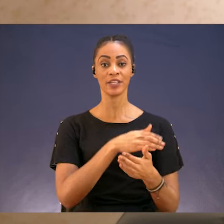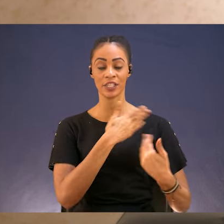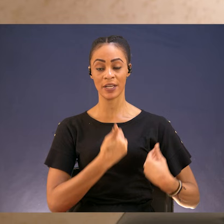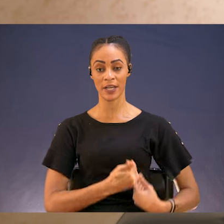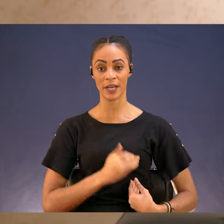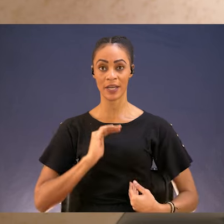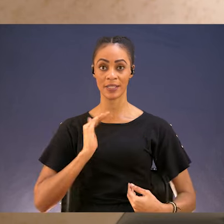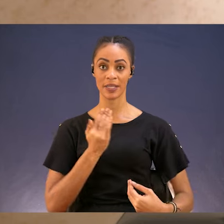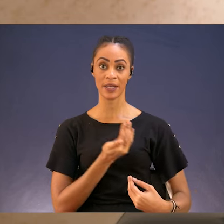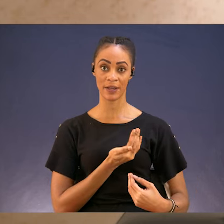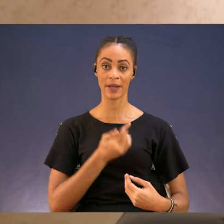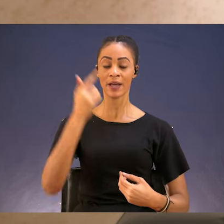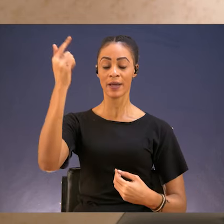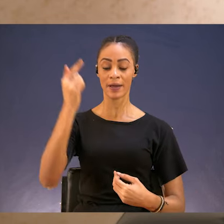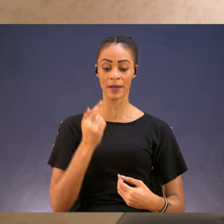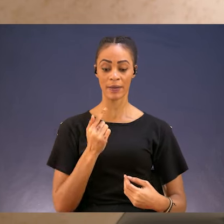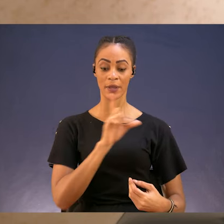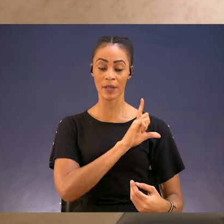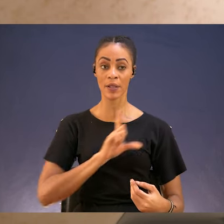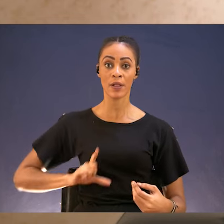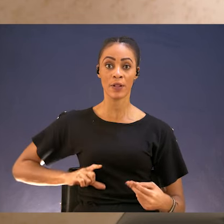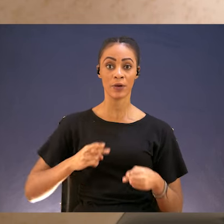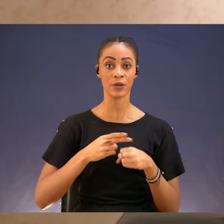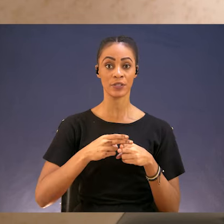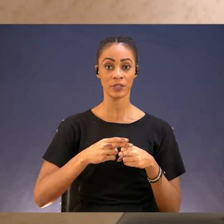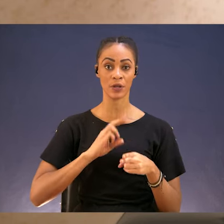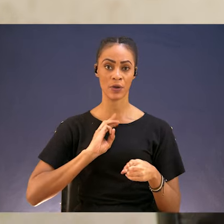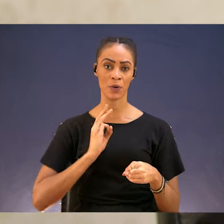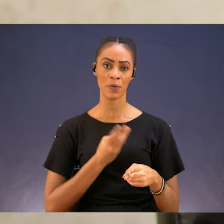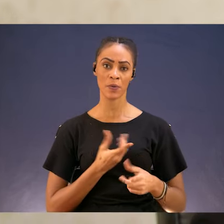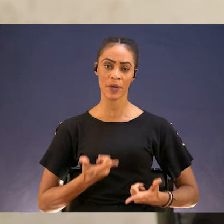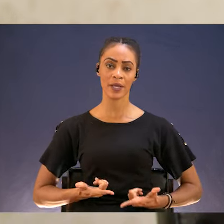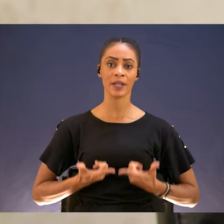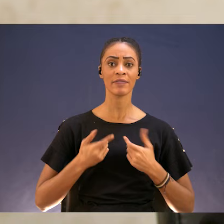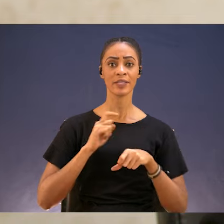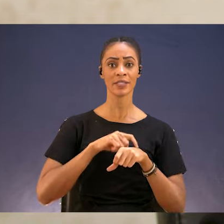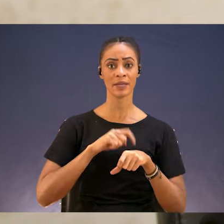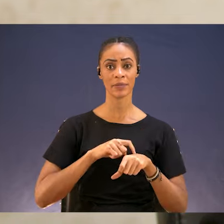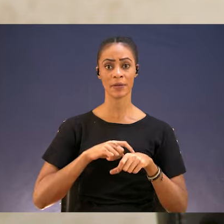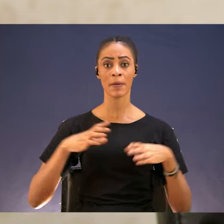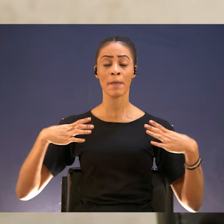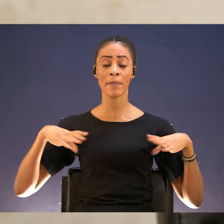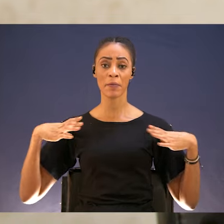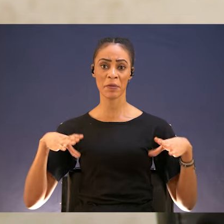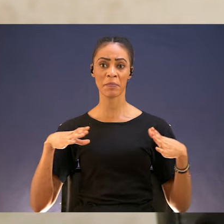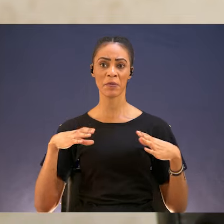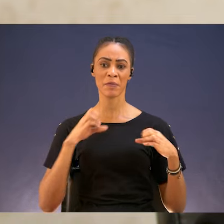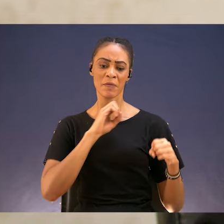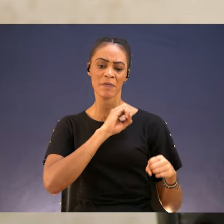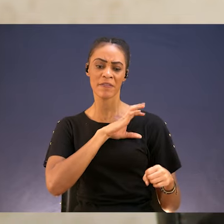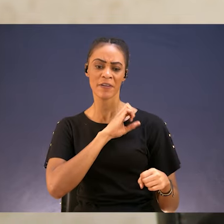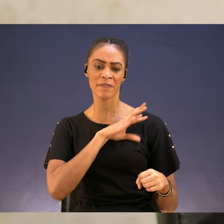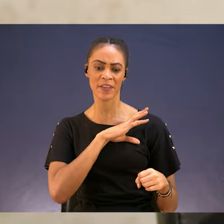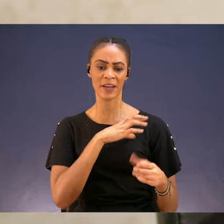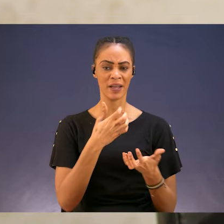for the coming of the Lord is near. We are living in a time when many people are shaken because